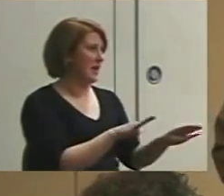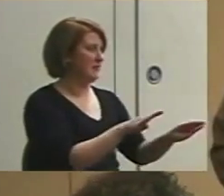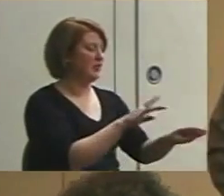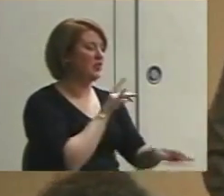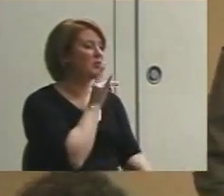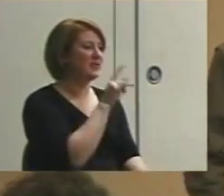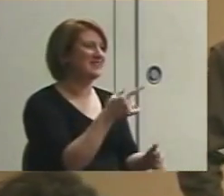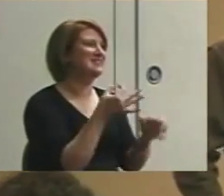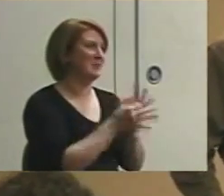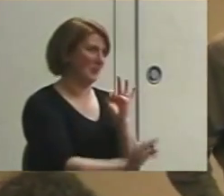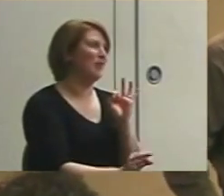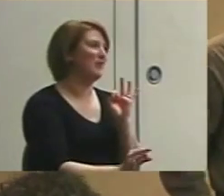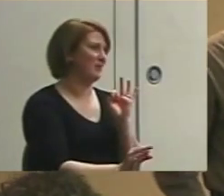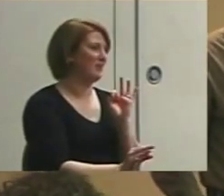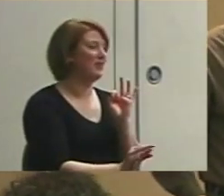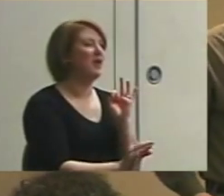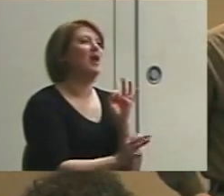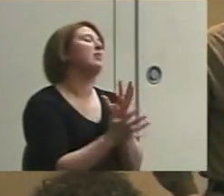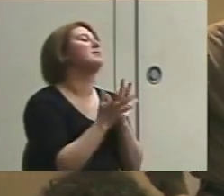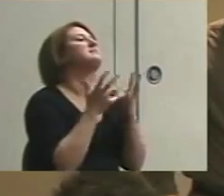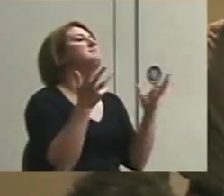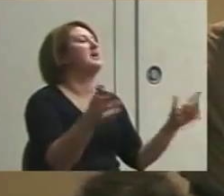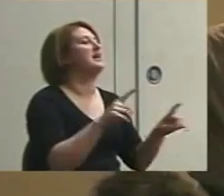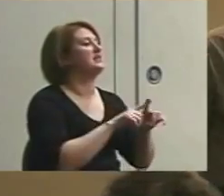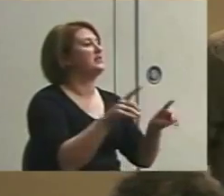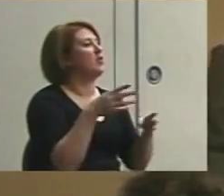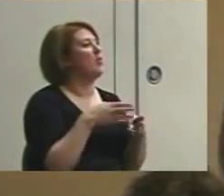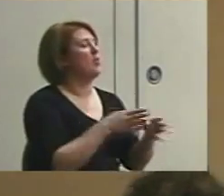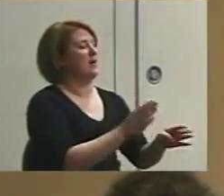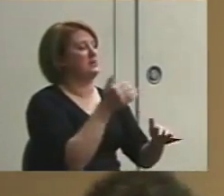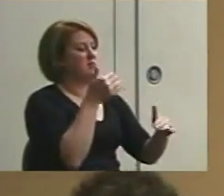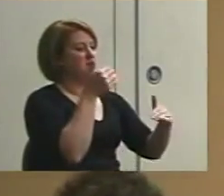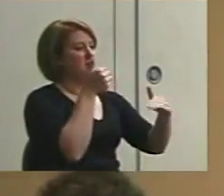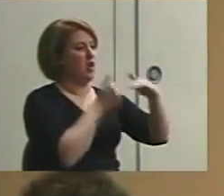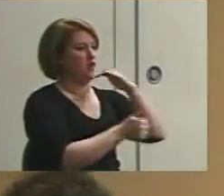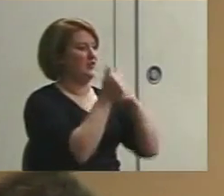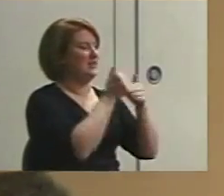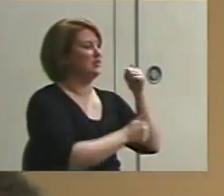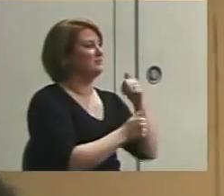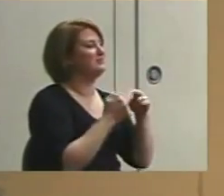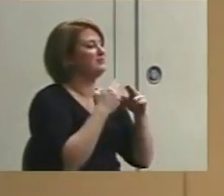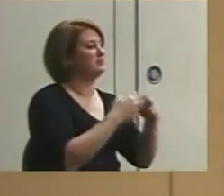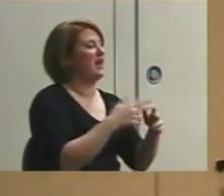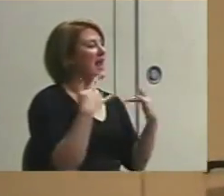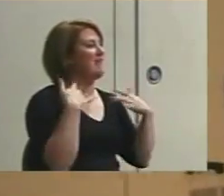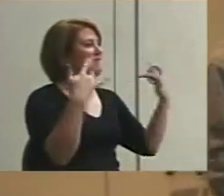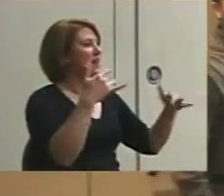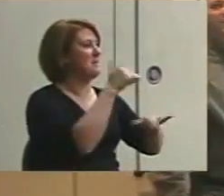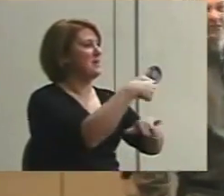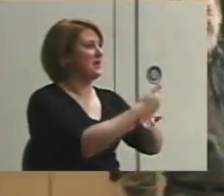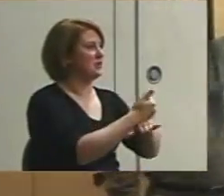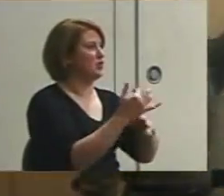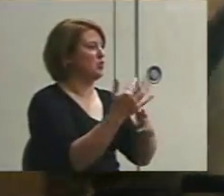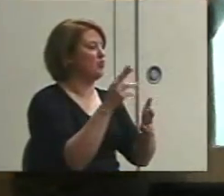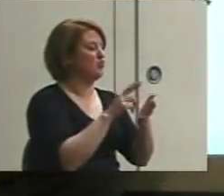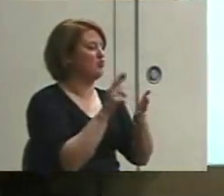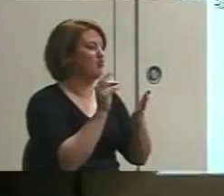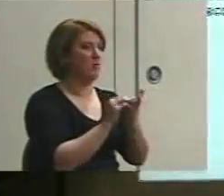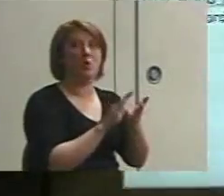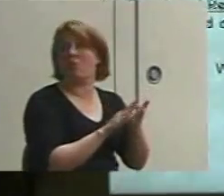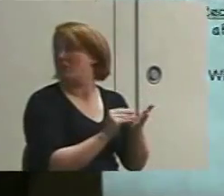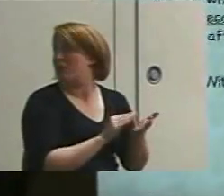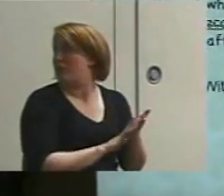really simple. There is a multitude of different ways under each. One is called event-based recording. You're all familiar with this.